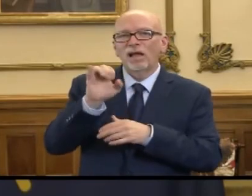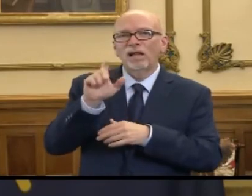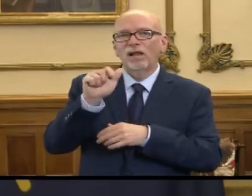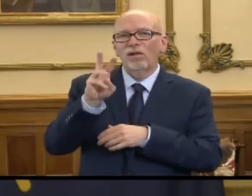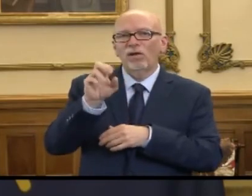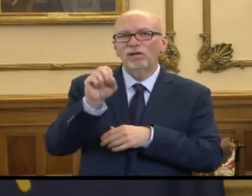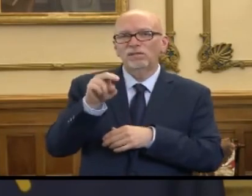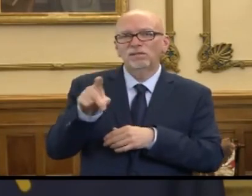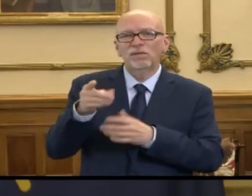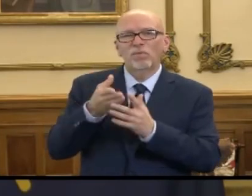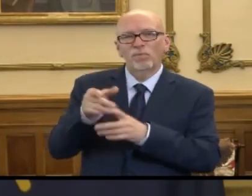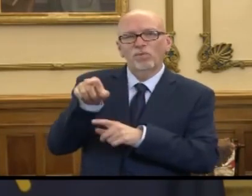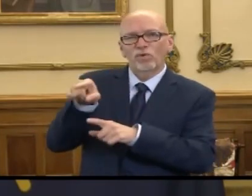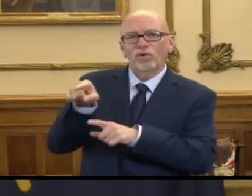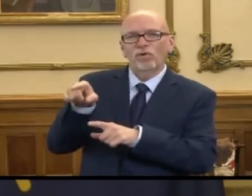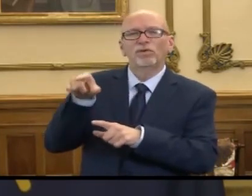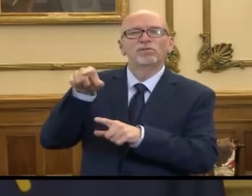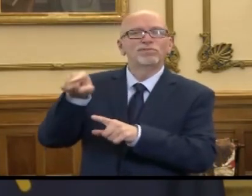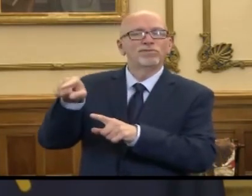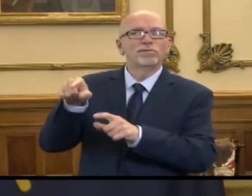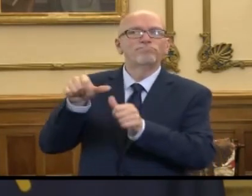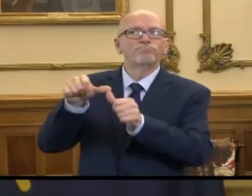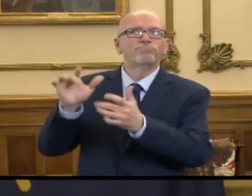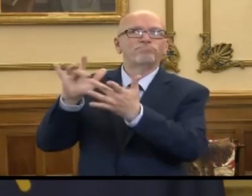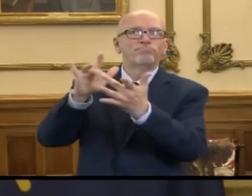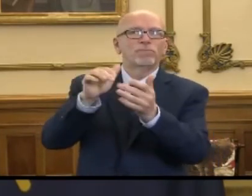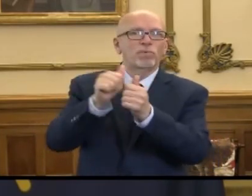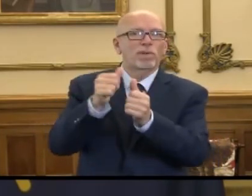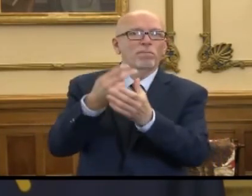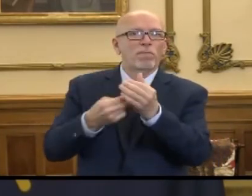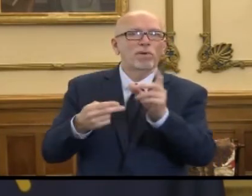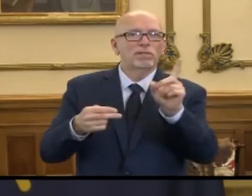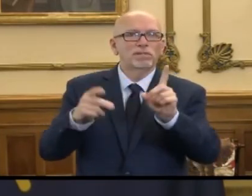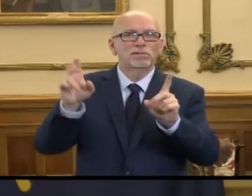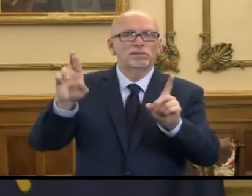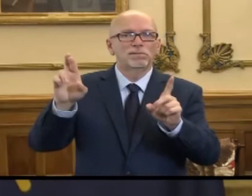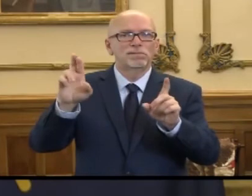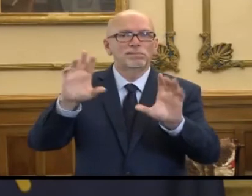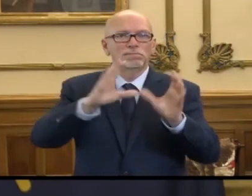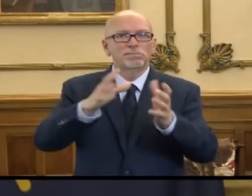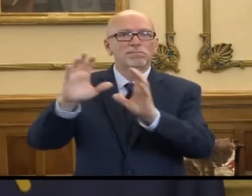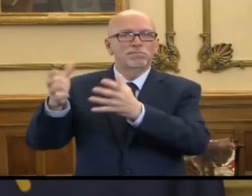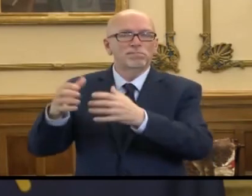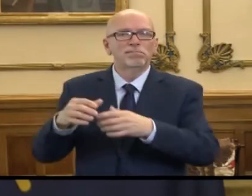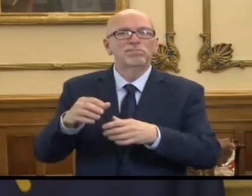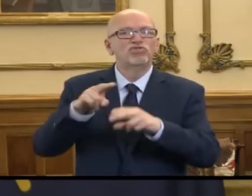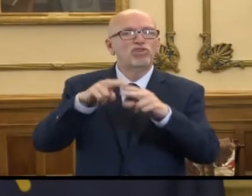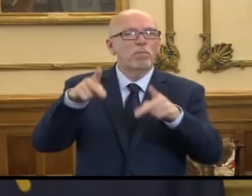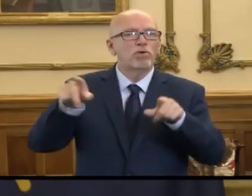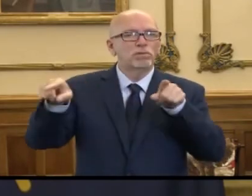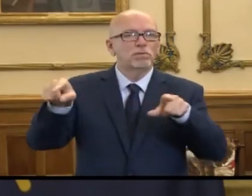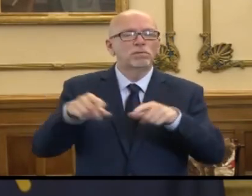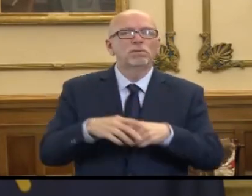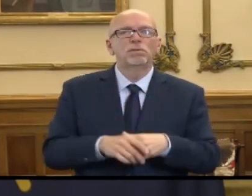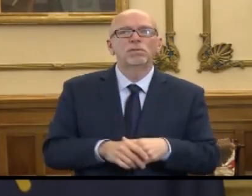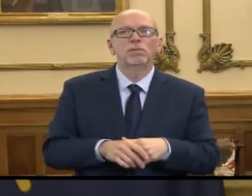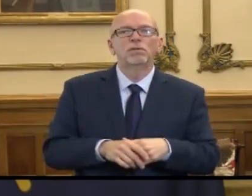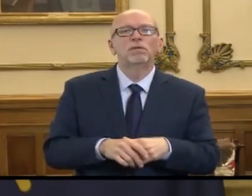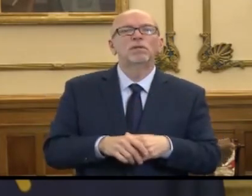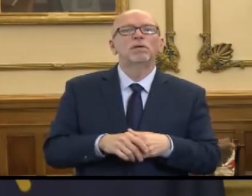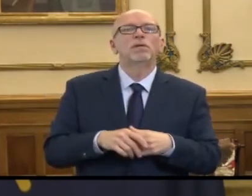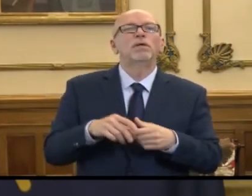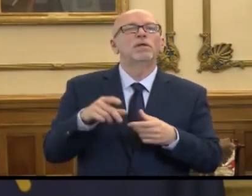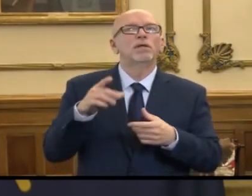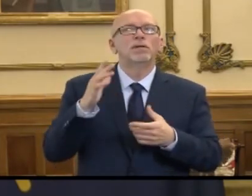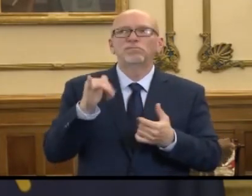And through her, and she is in constant contact with both of the state party, major state party chairman. This has come up,